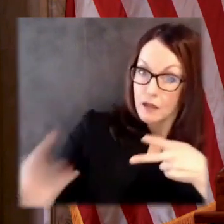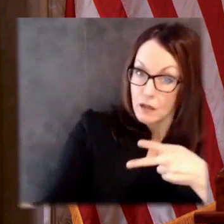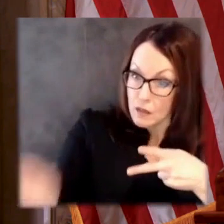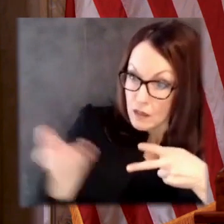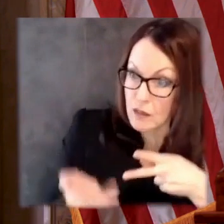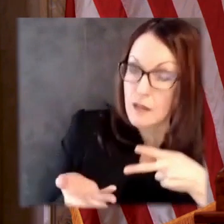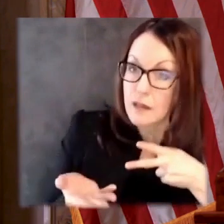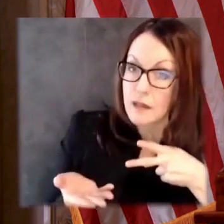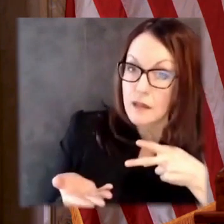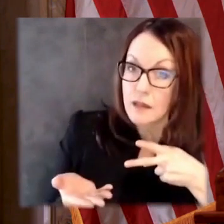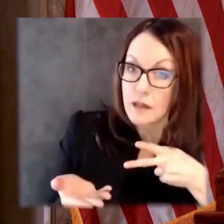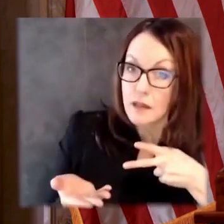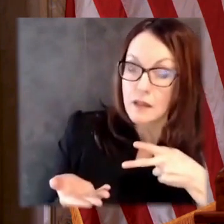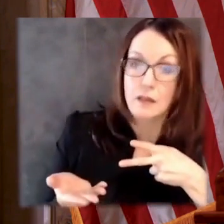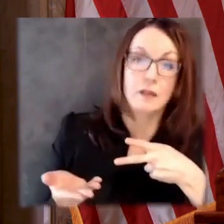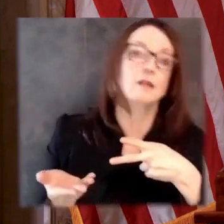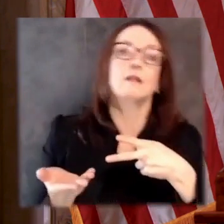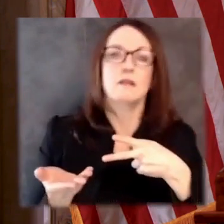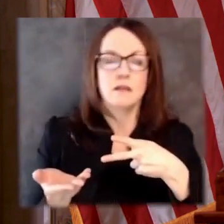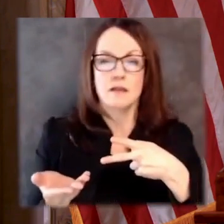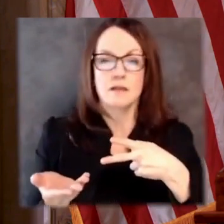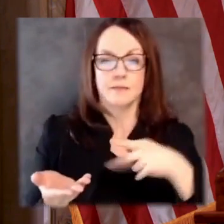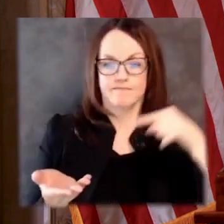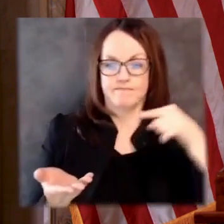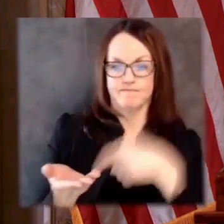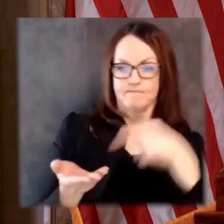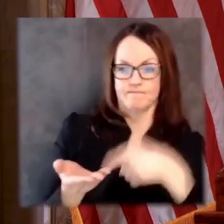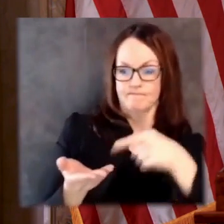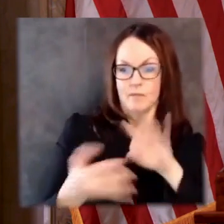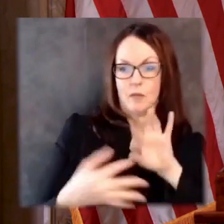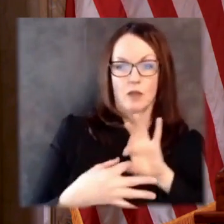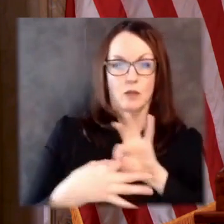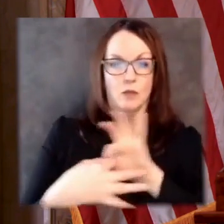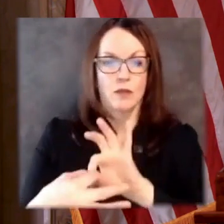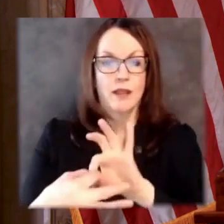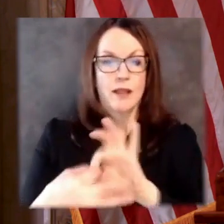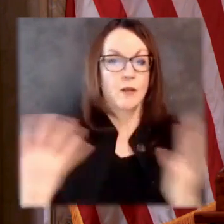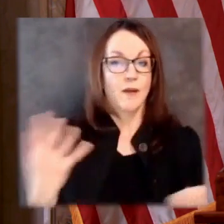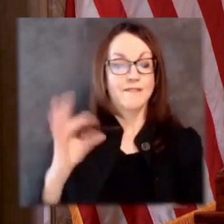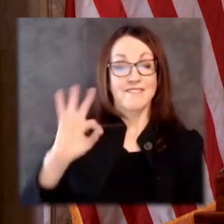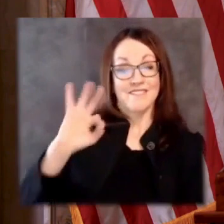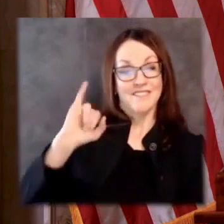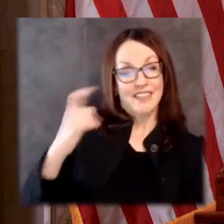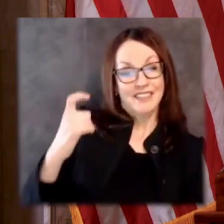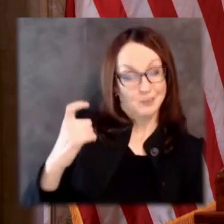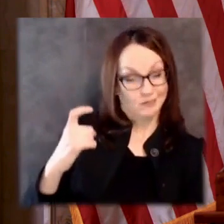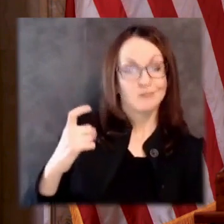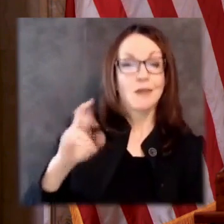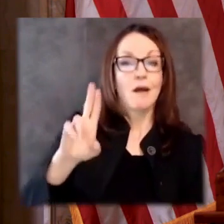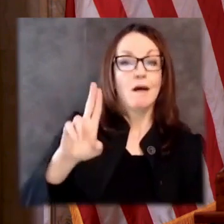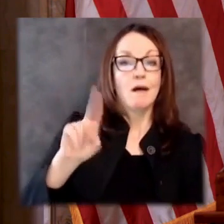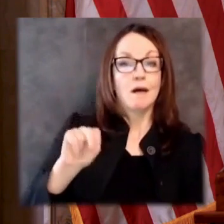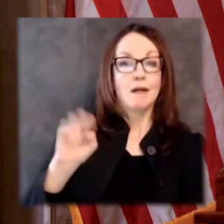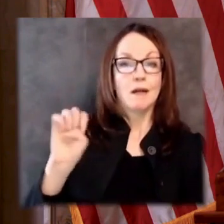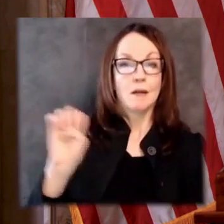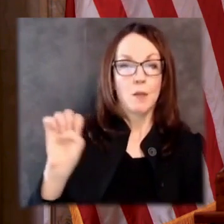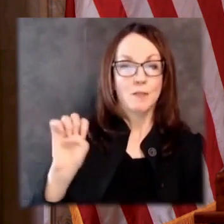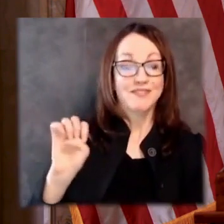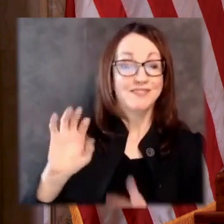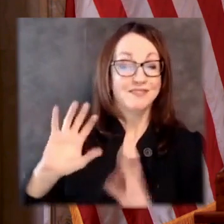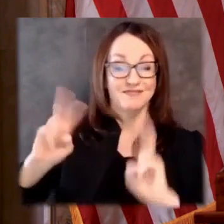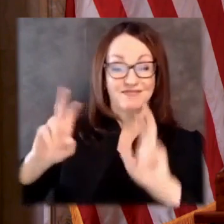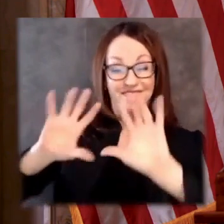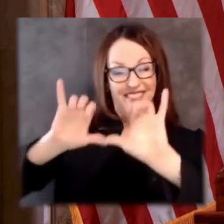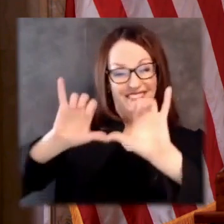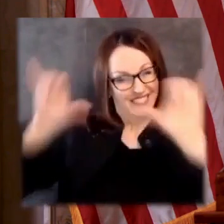second bill that should be passed by the legislature this session. And that's a bill to fix our broken unemployment